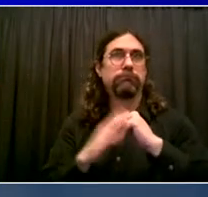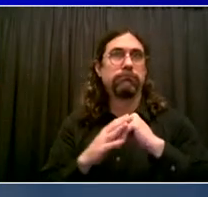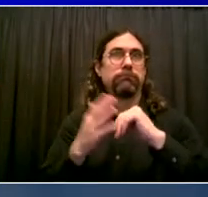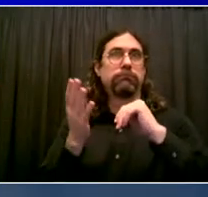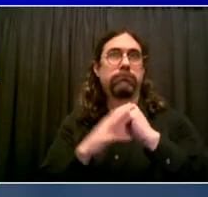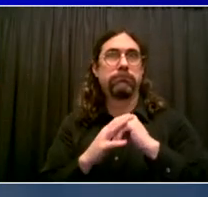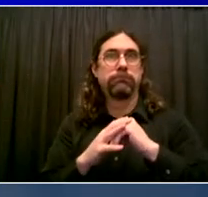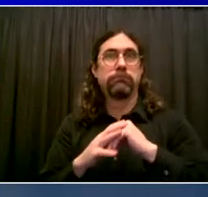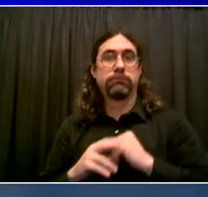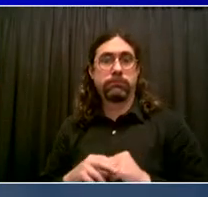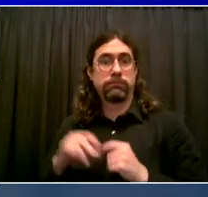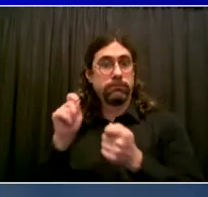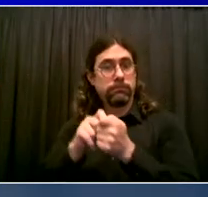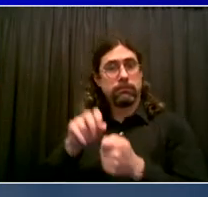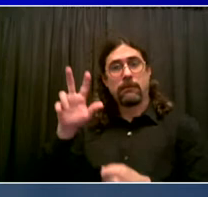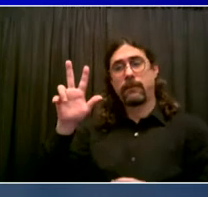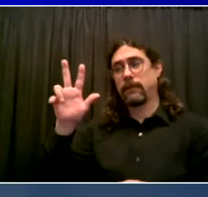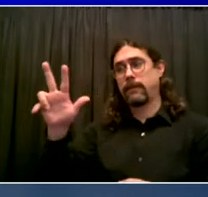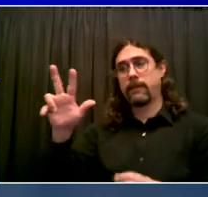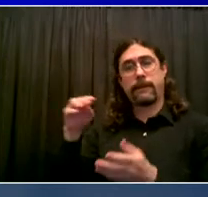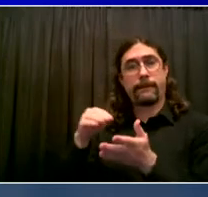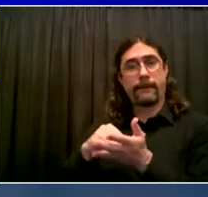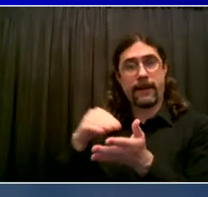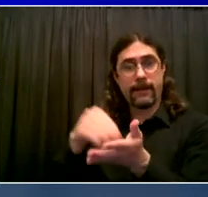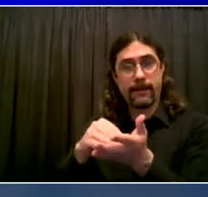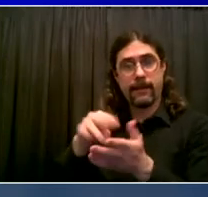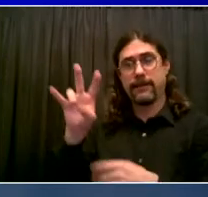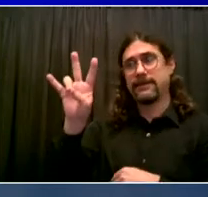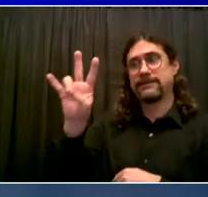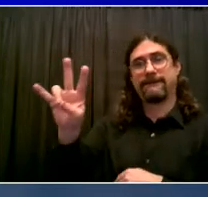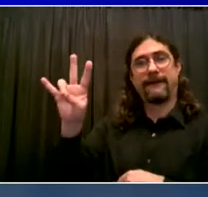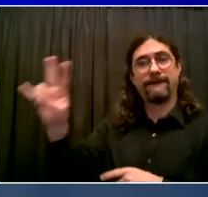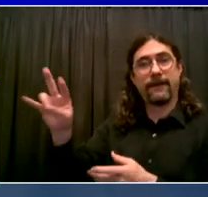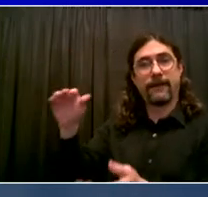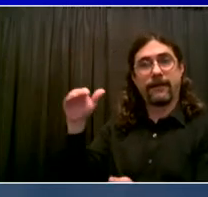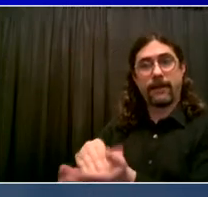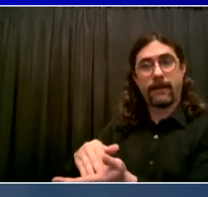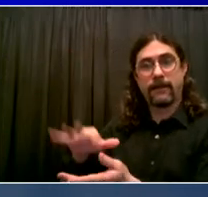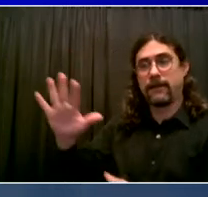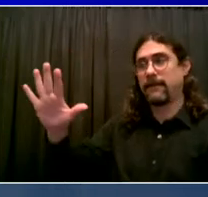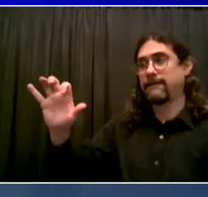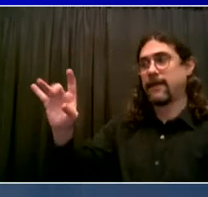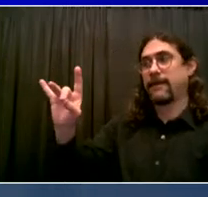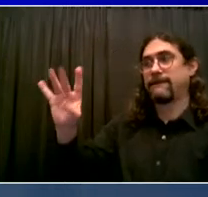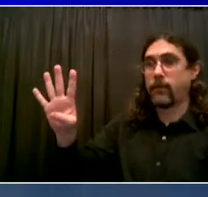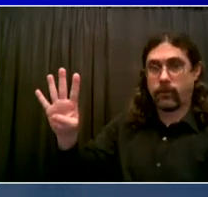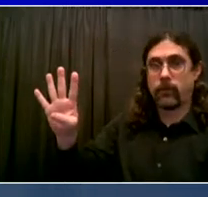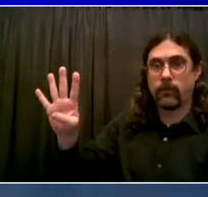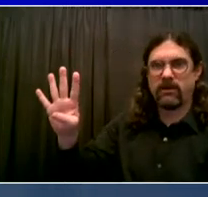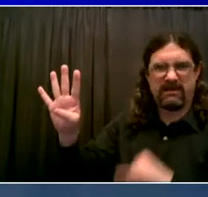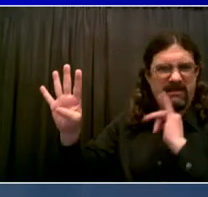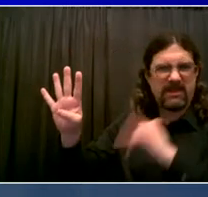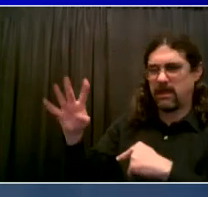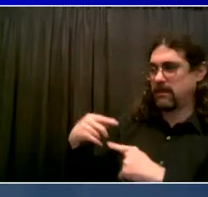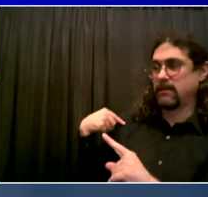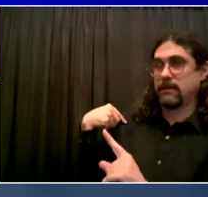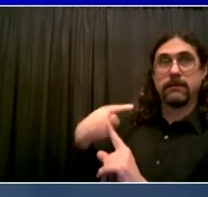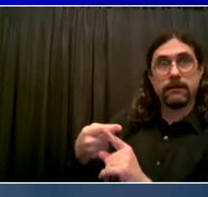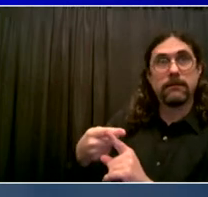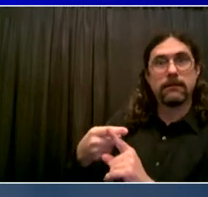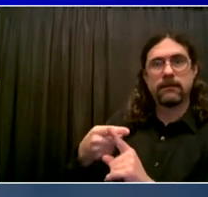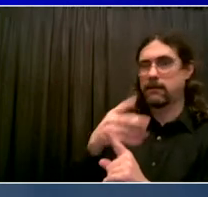,584 vaccinations. And we'll add one more right now on the way to getting 5